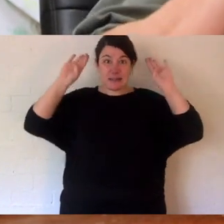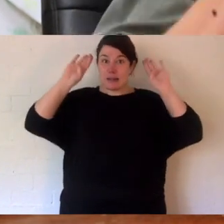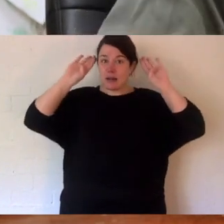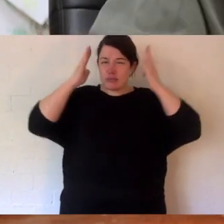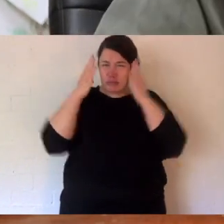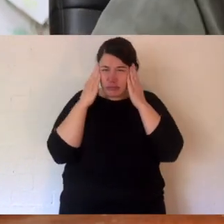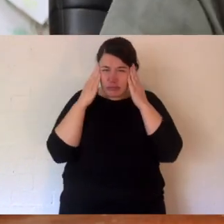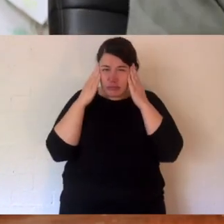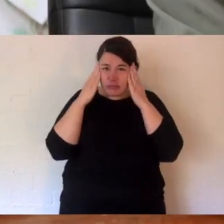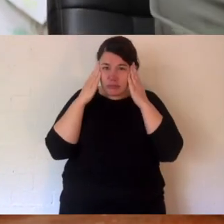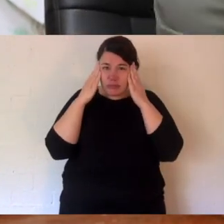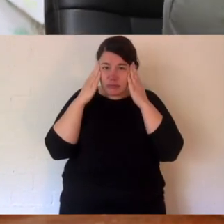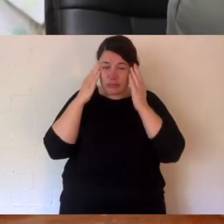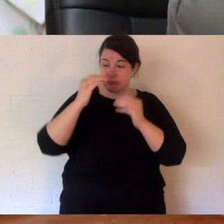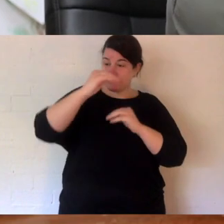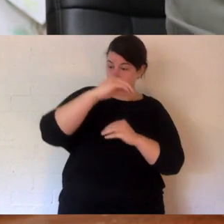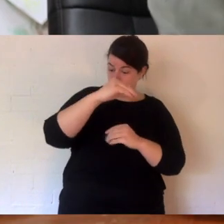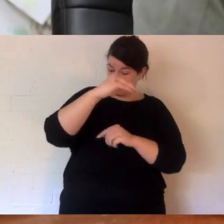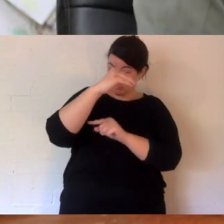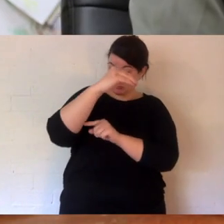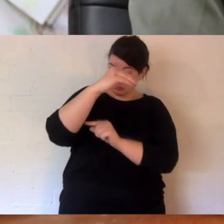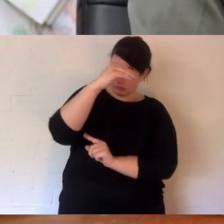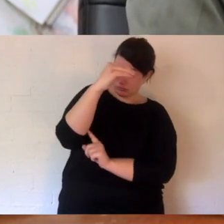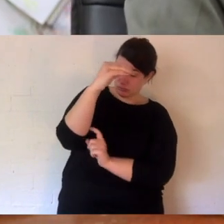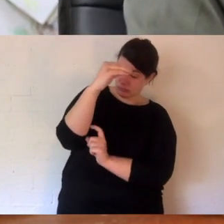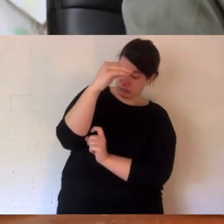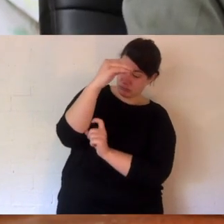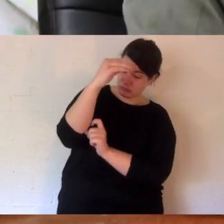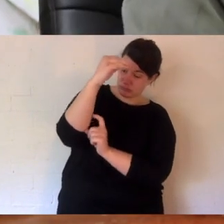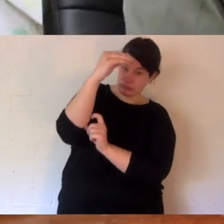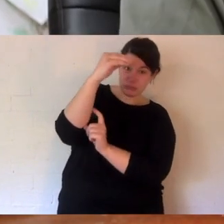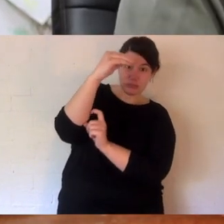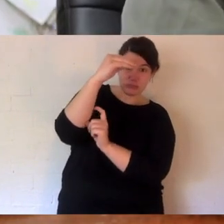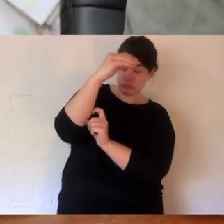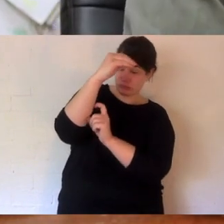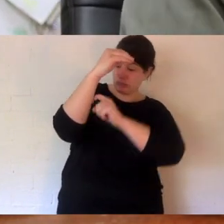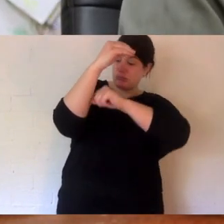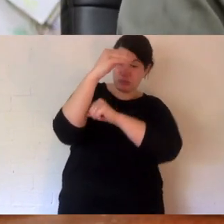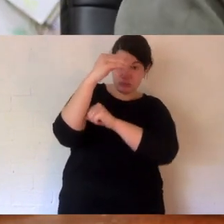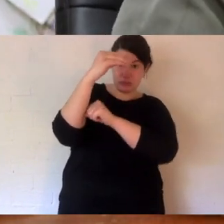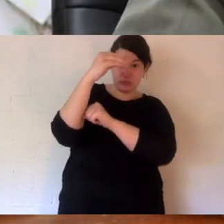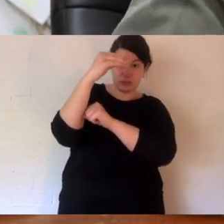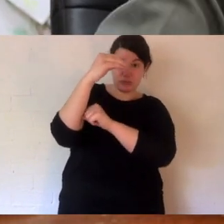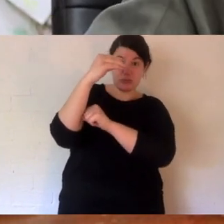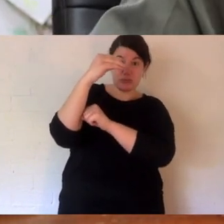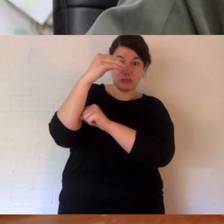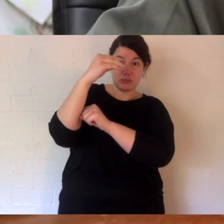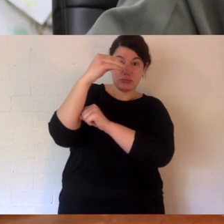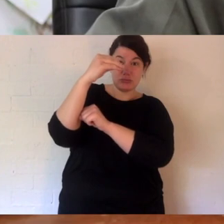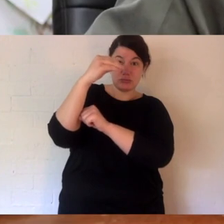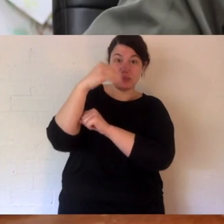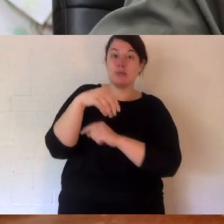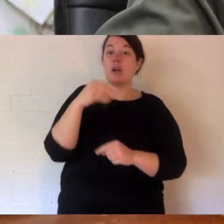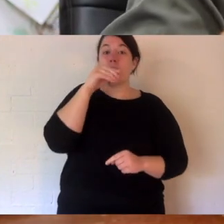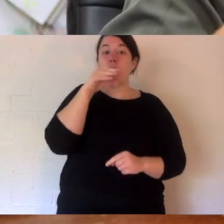are folded down on the head. And it crawls from down here, near what's called her cloaca, and it crawls up into the pouch and it attaches to a teat.